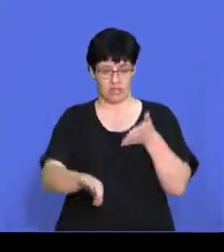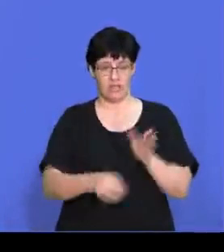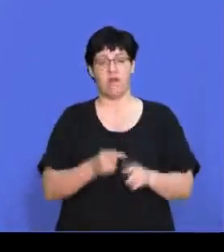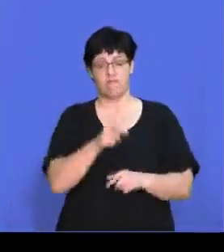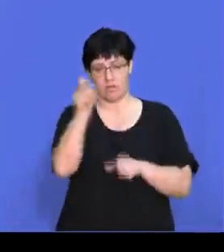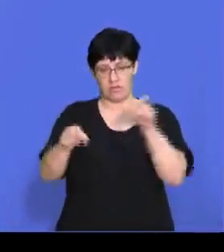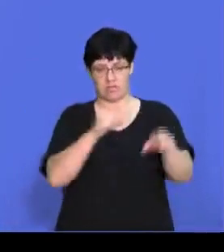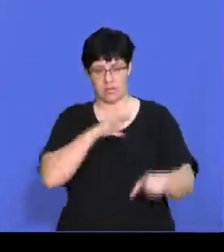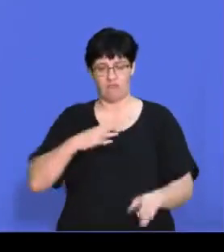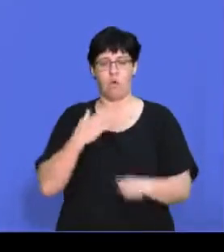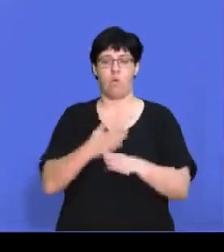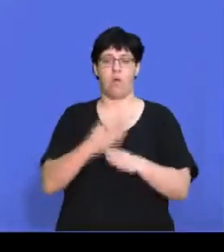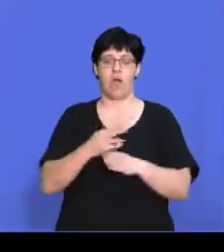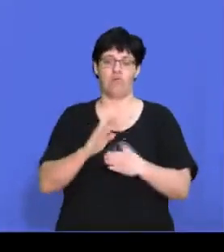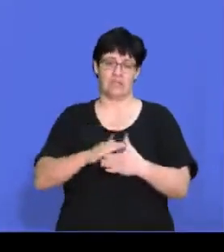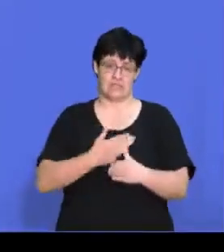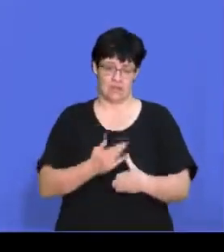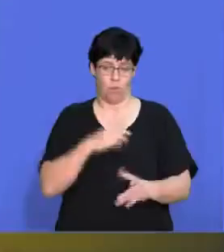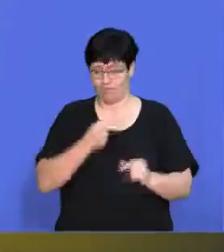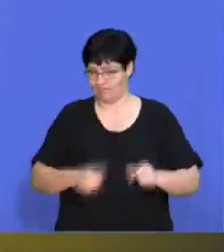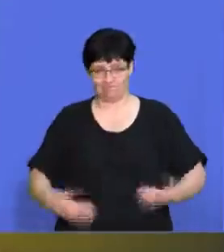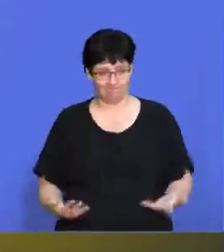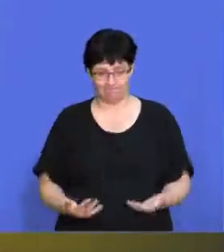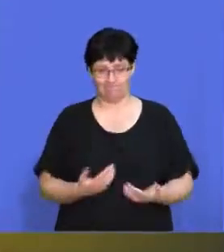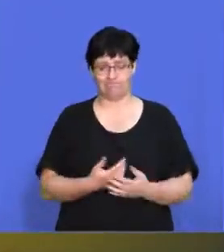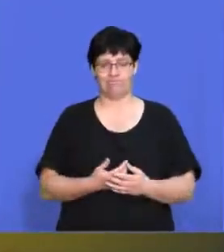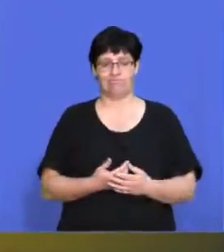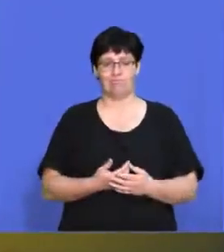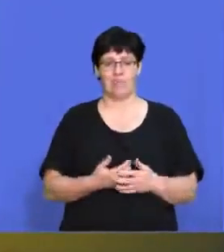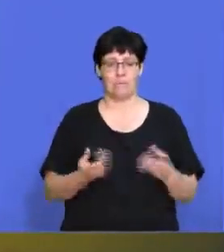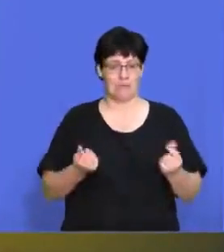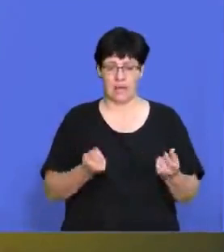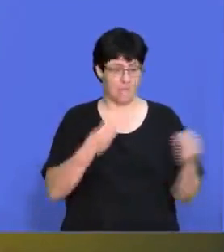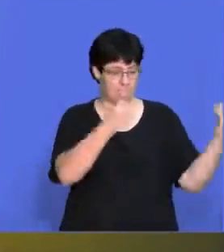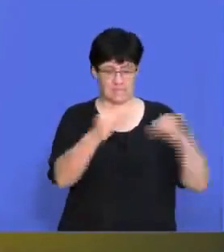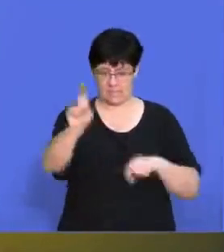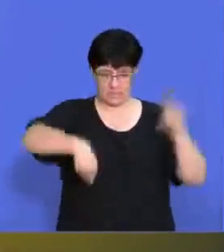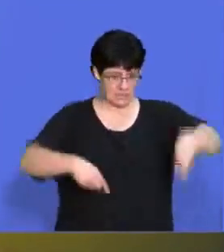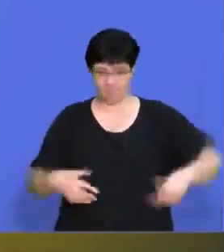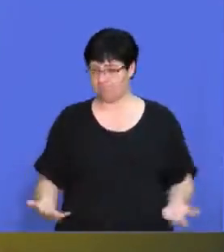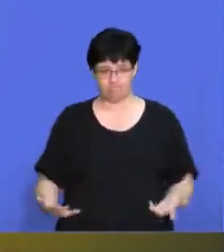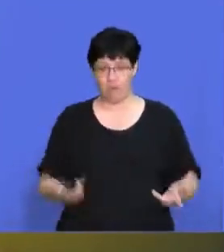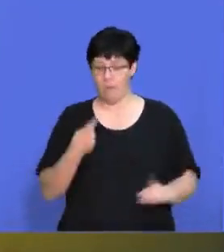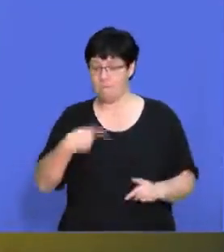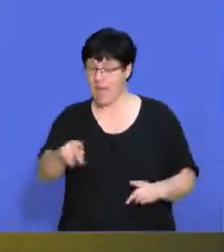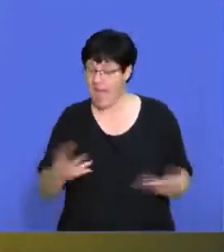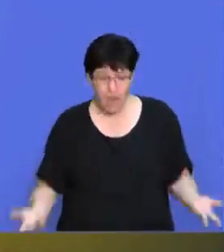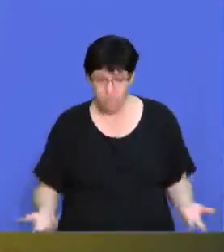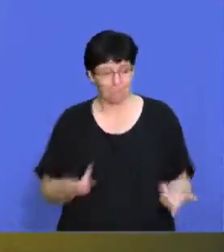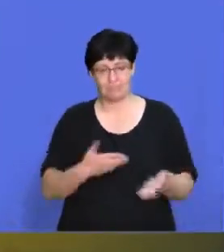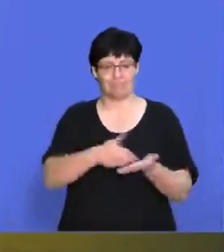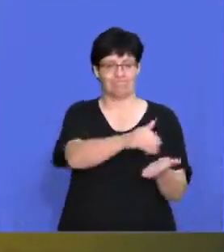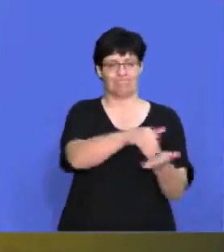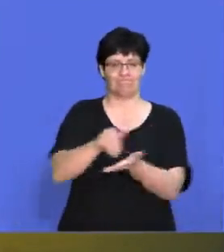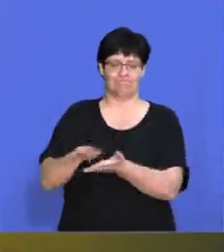employees for operational reasons. So there isn't enough business coming in, so unfortunately we're going to have to retrench